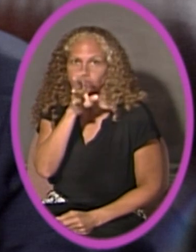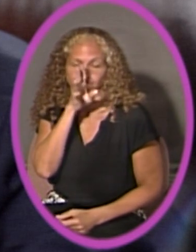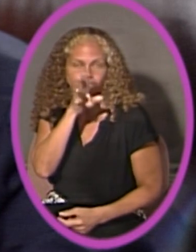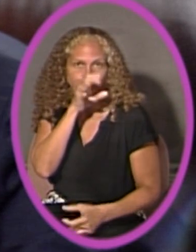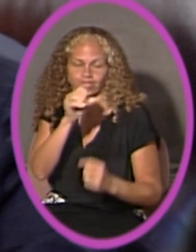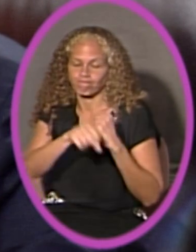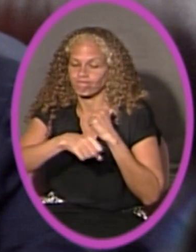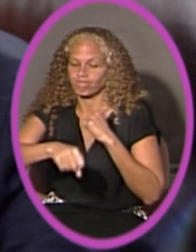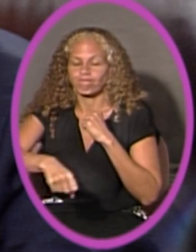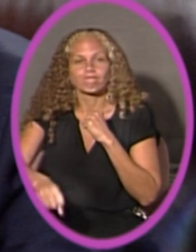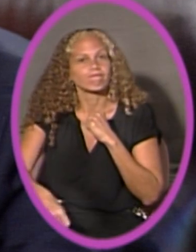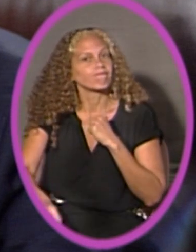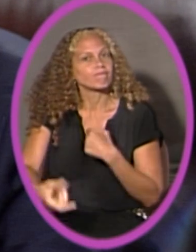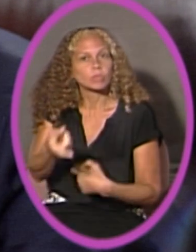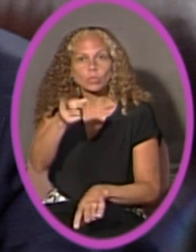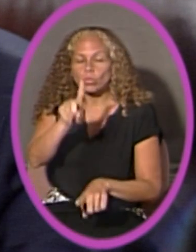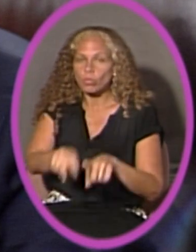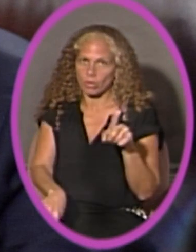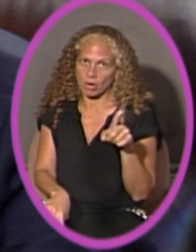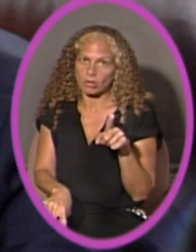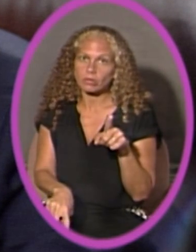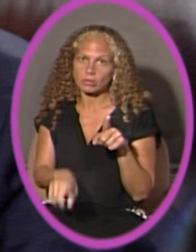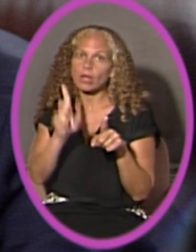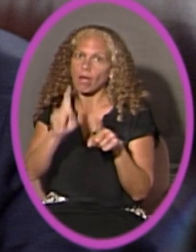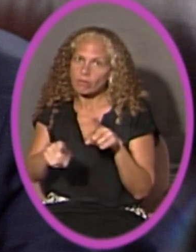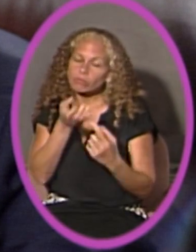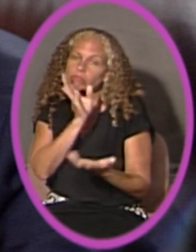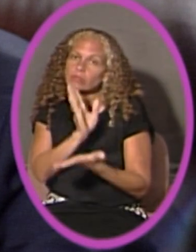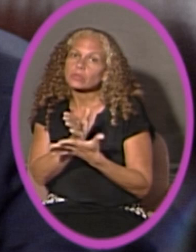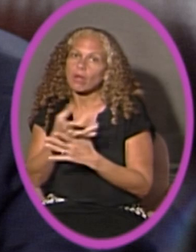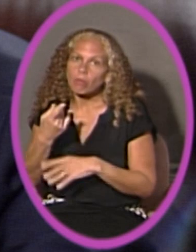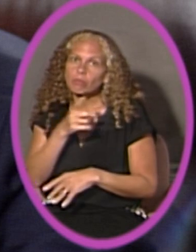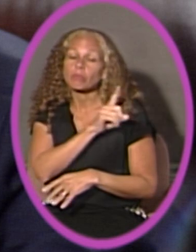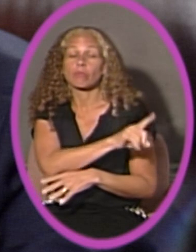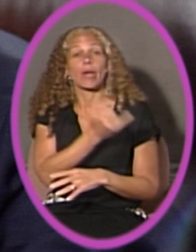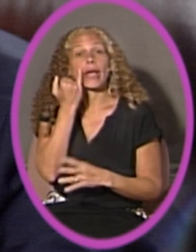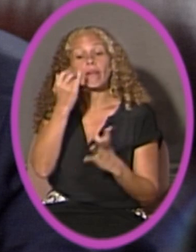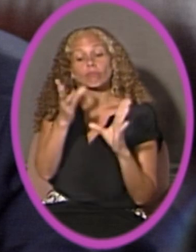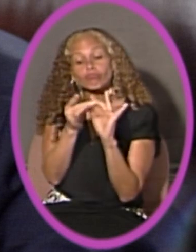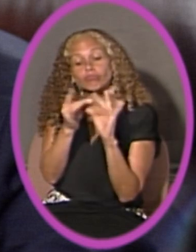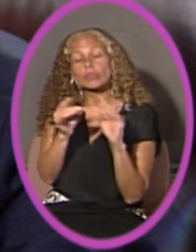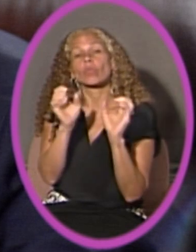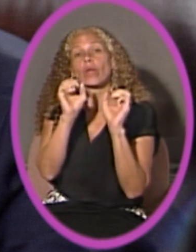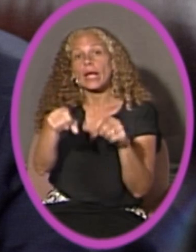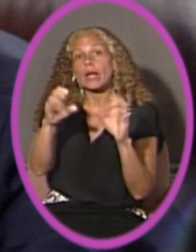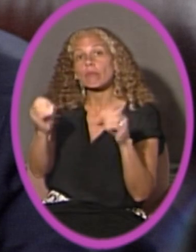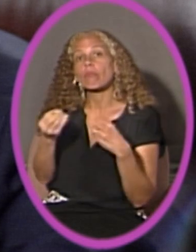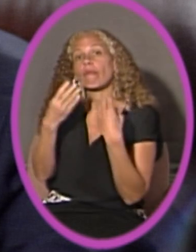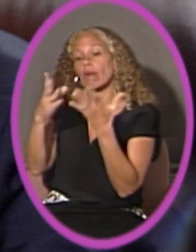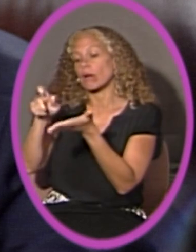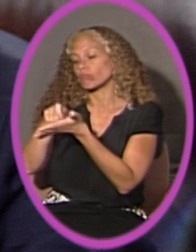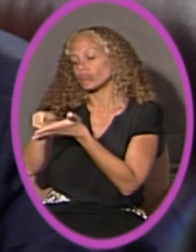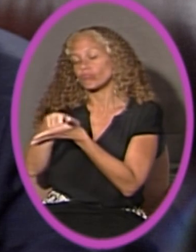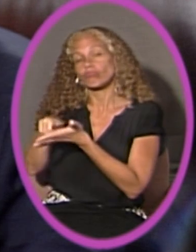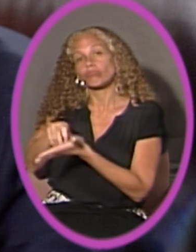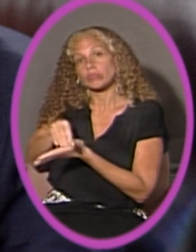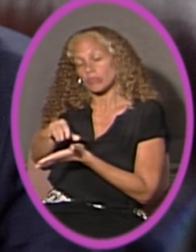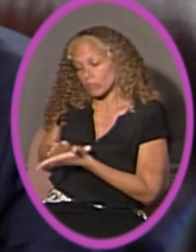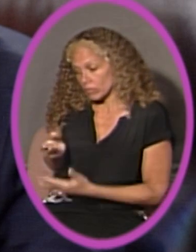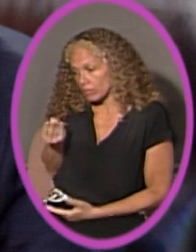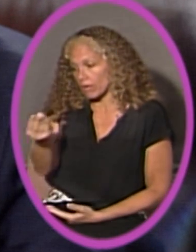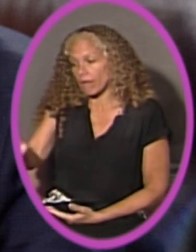additional comments beyond the 10 minutes allowed may provide written comments to the board clerk for inclusion in the record for this meeting.